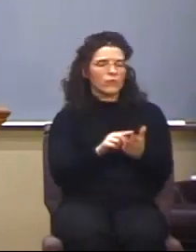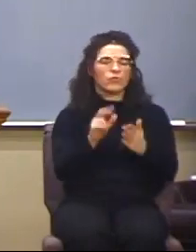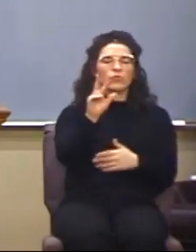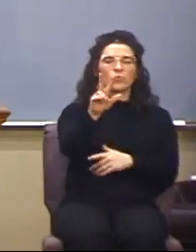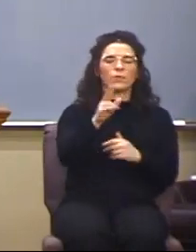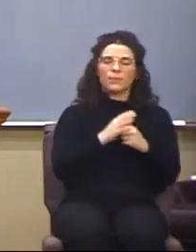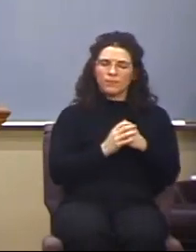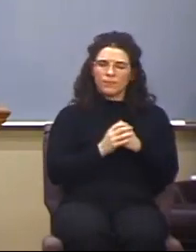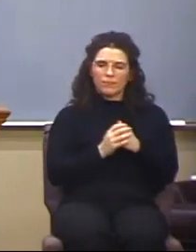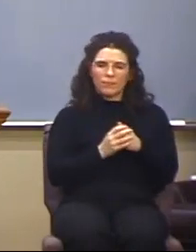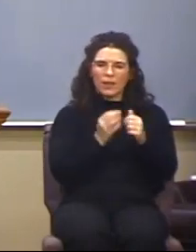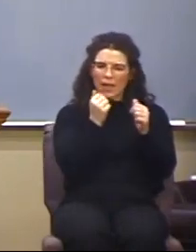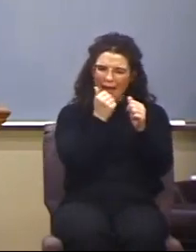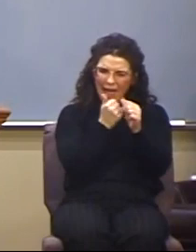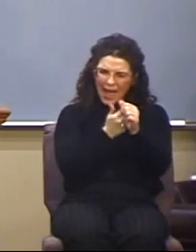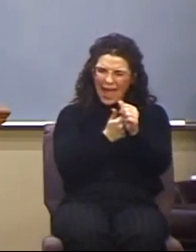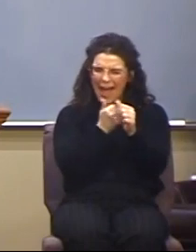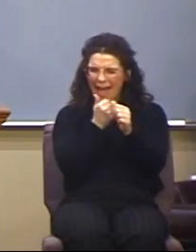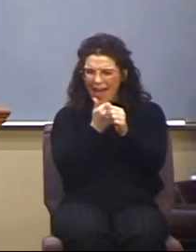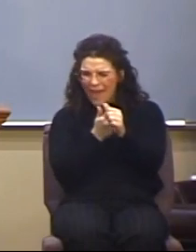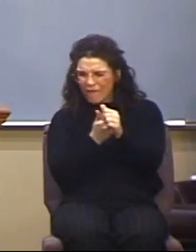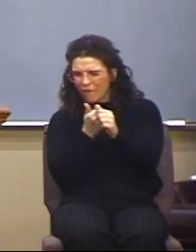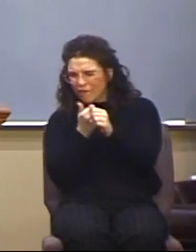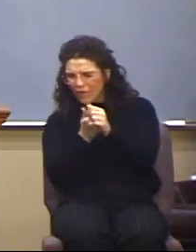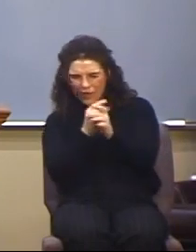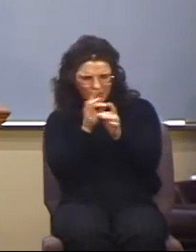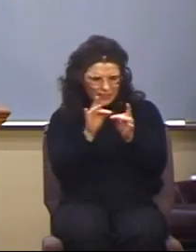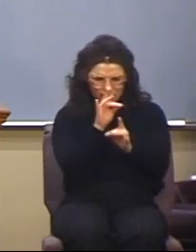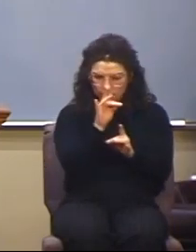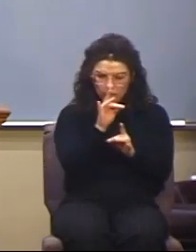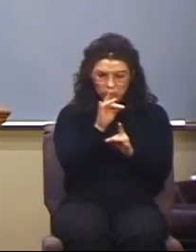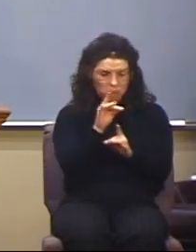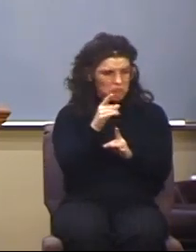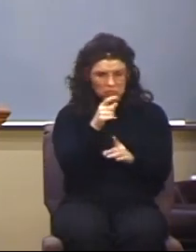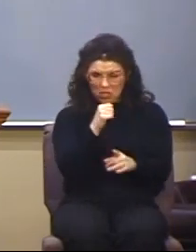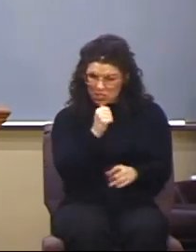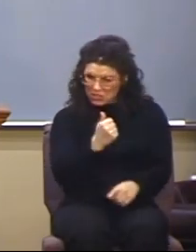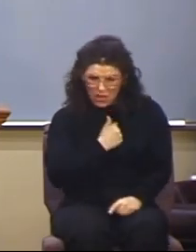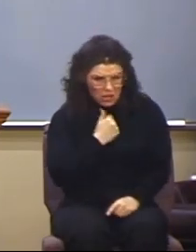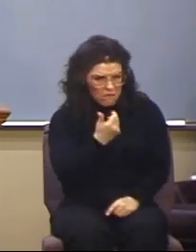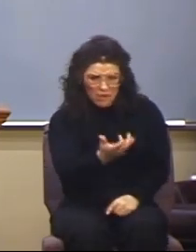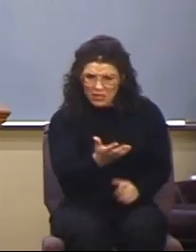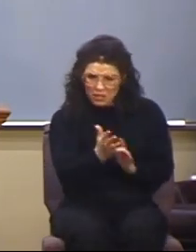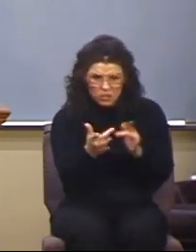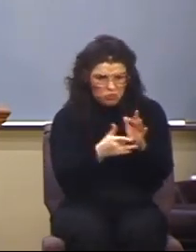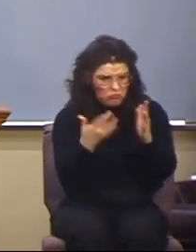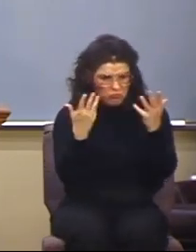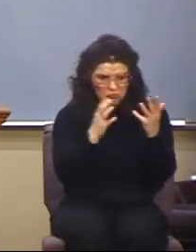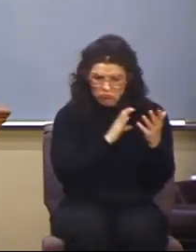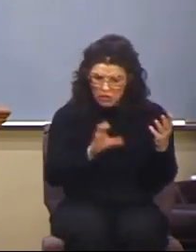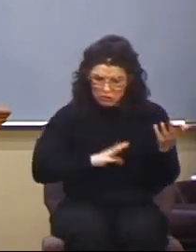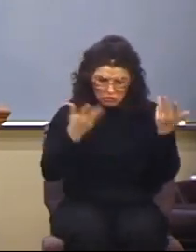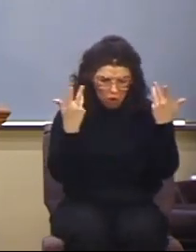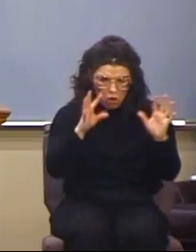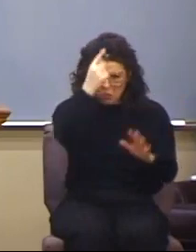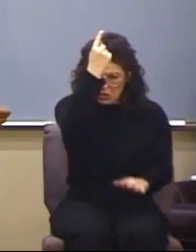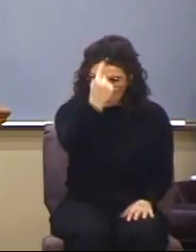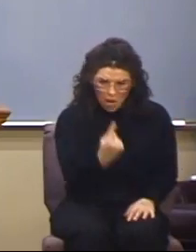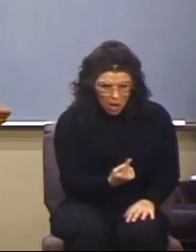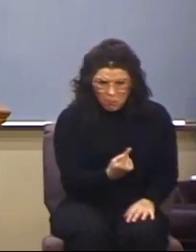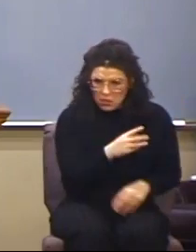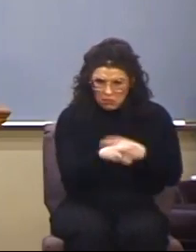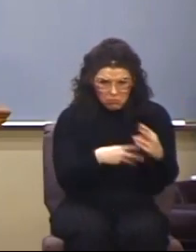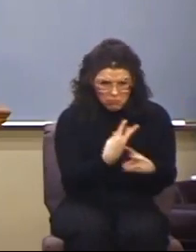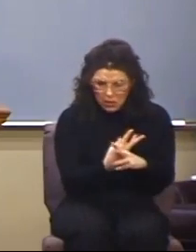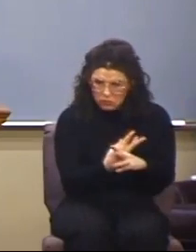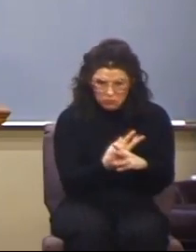spirit that confesseth not that Jesus Christ is come in the flesh is not